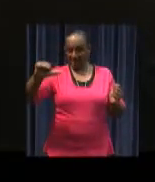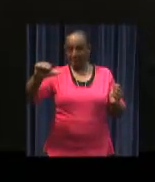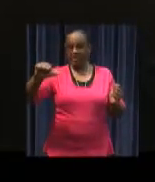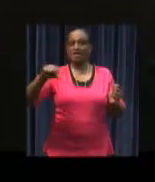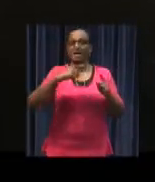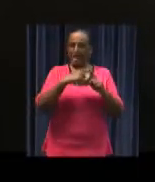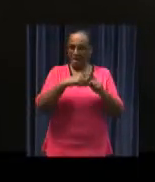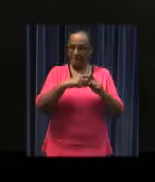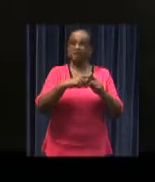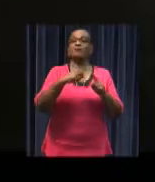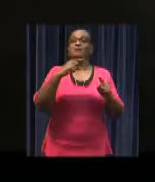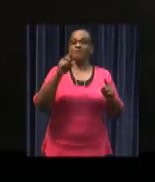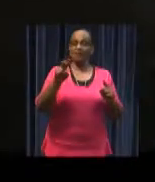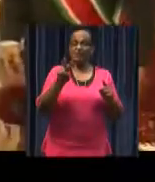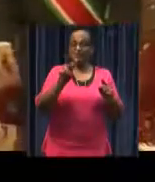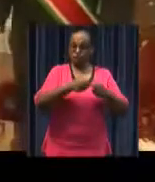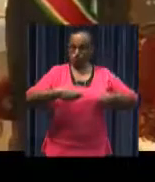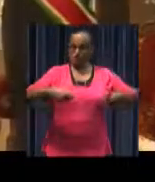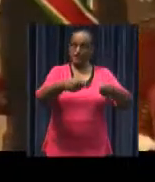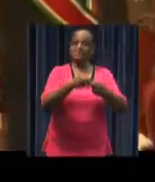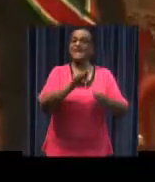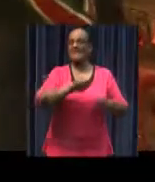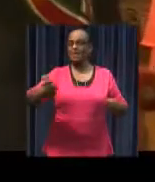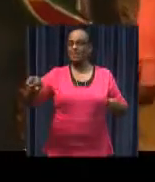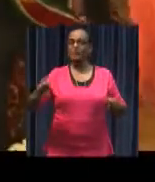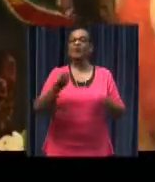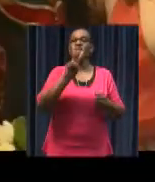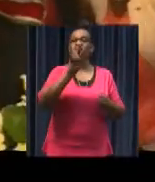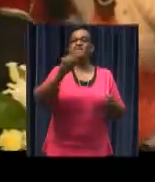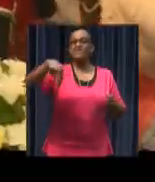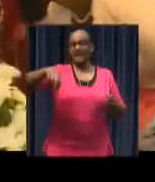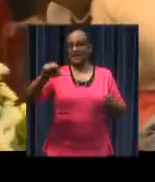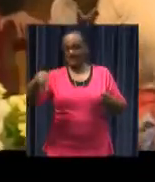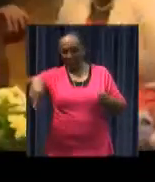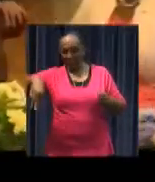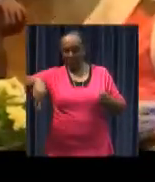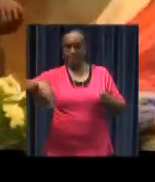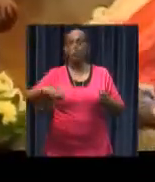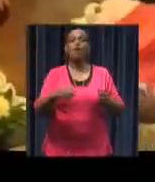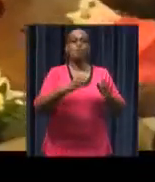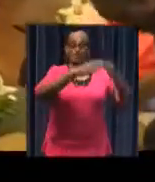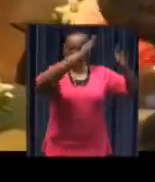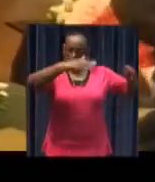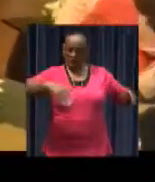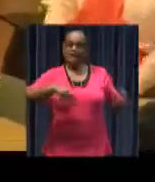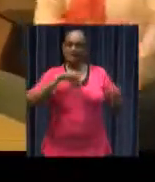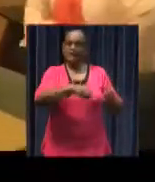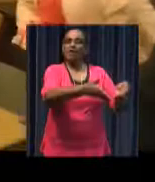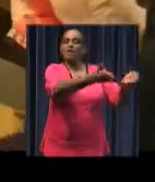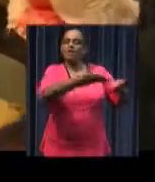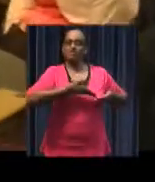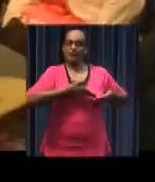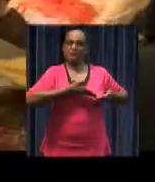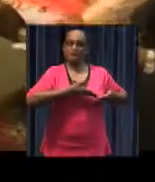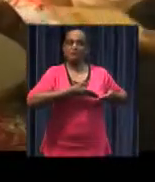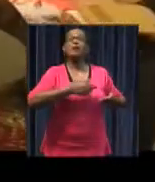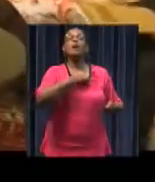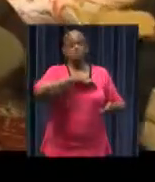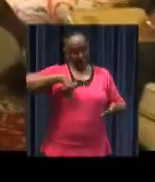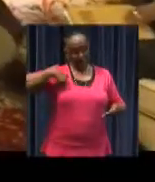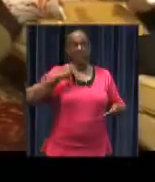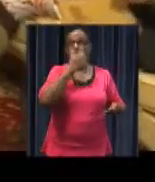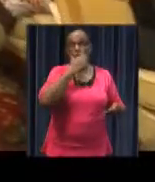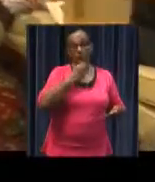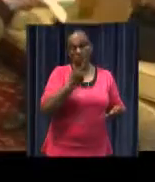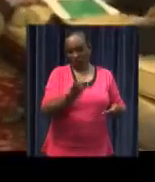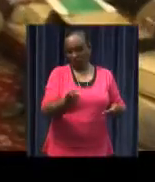Azerbaijan and Do Bo Khoa of the Socialist Republic of Vietnam in the Presidential Palace President Desiree